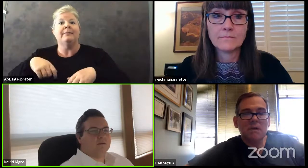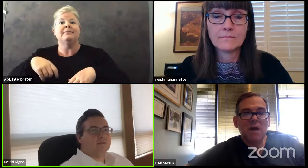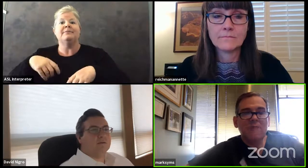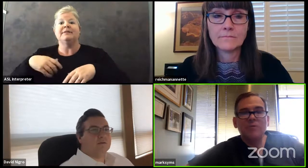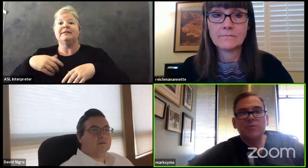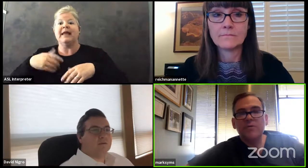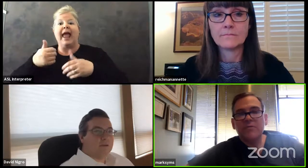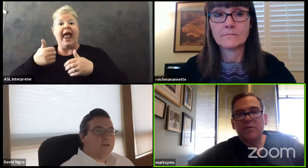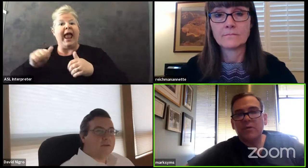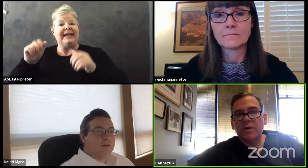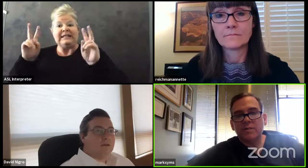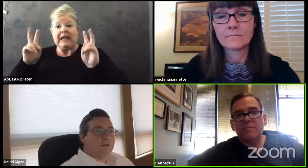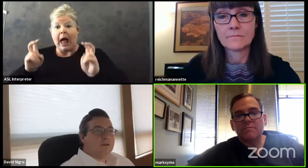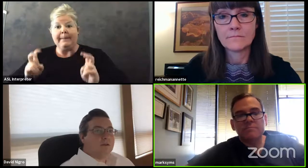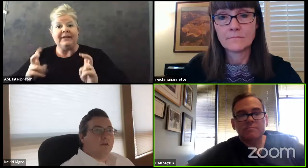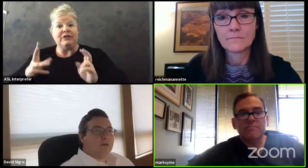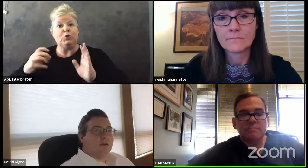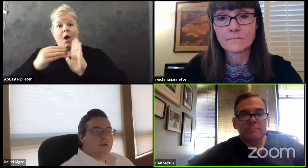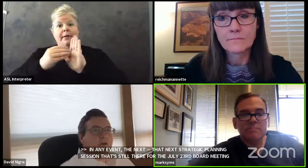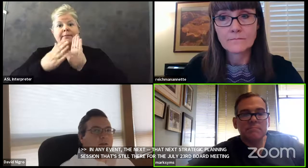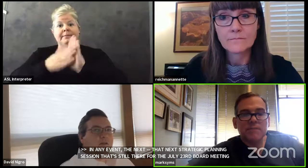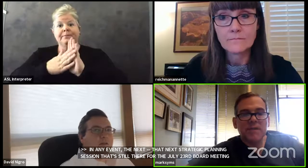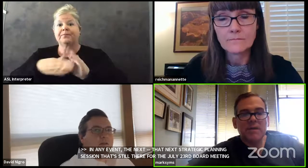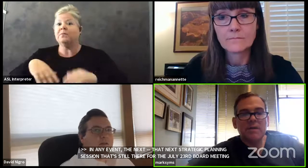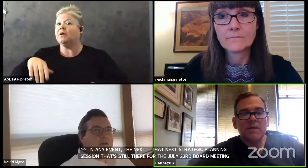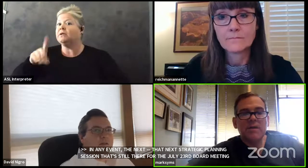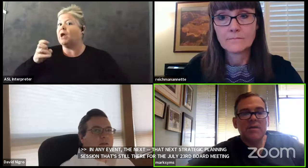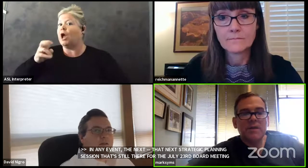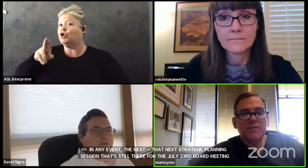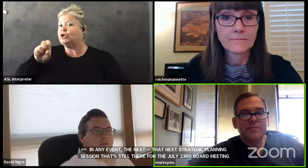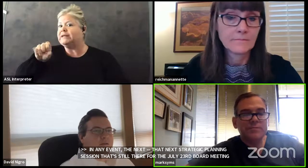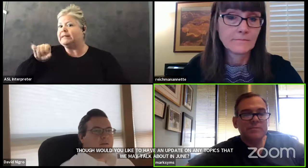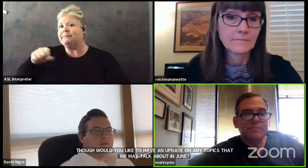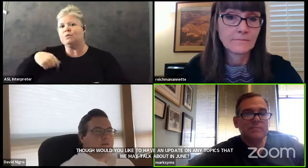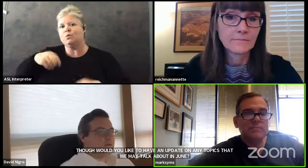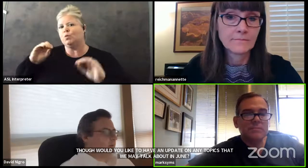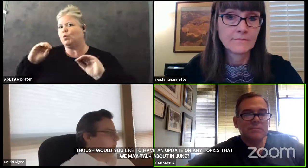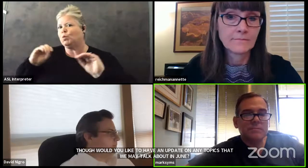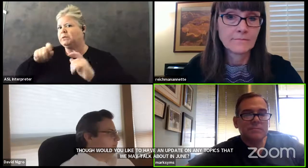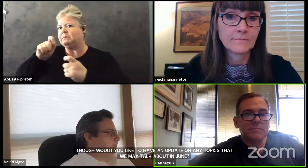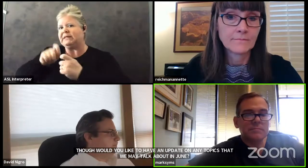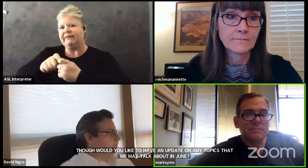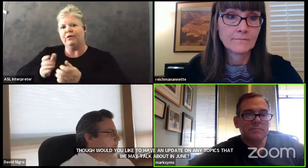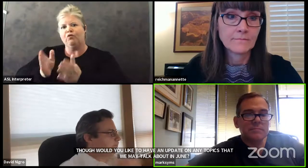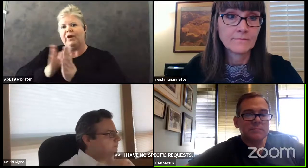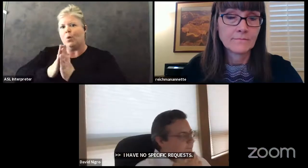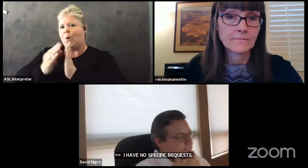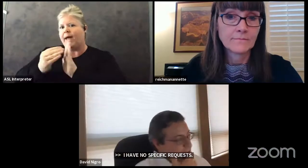i have no specific requests those okay thank you thanks